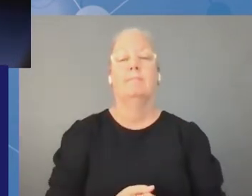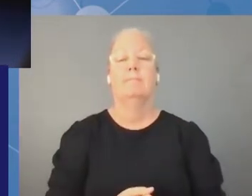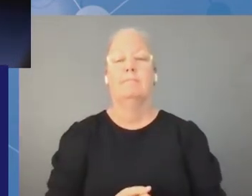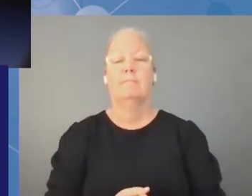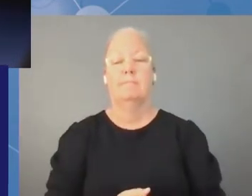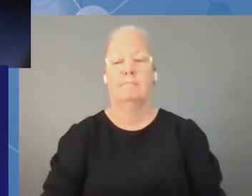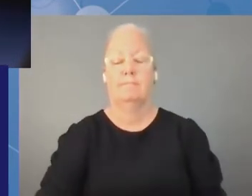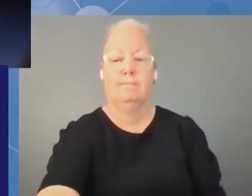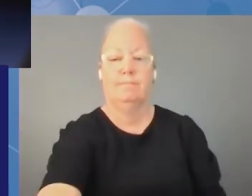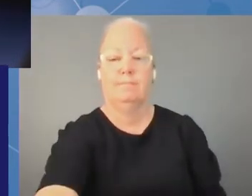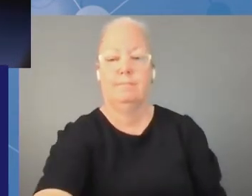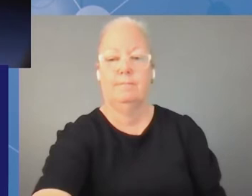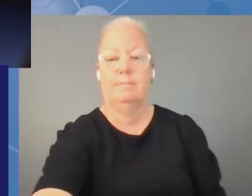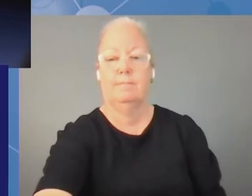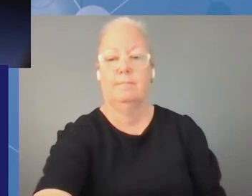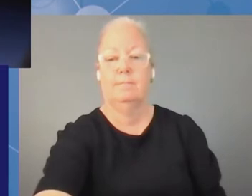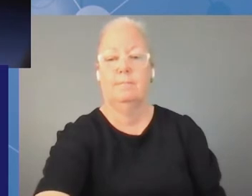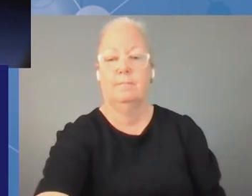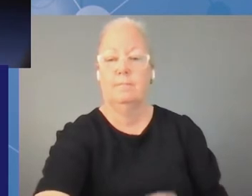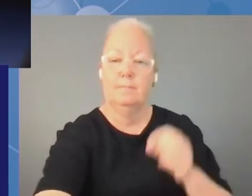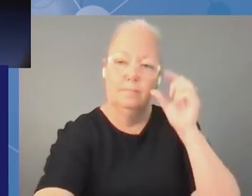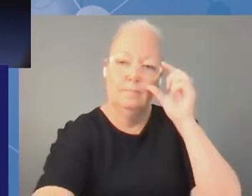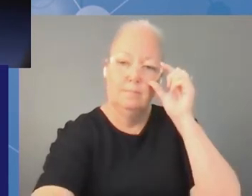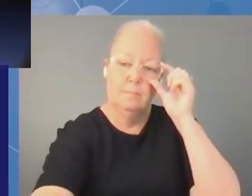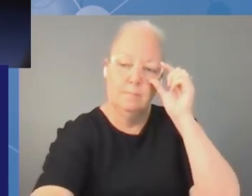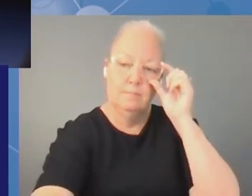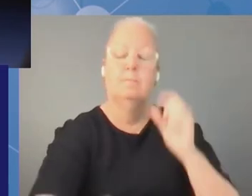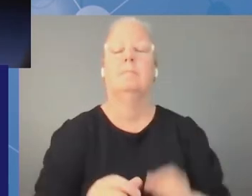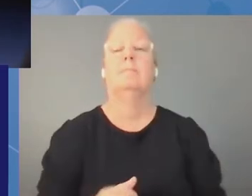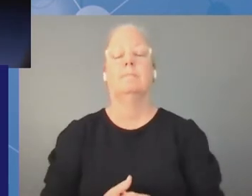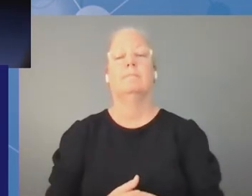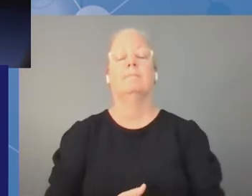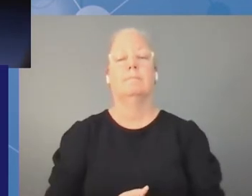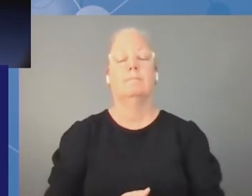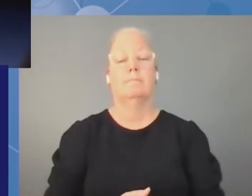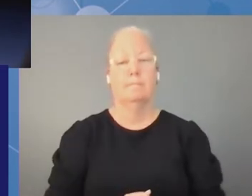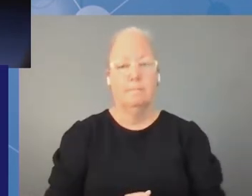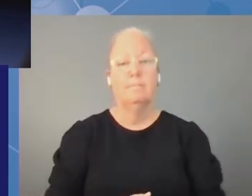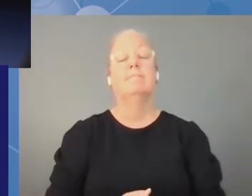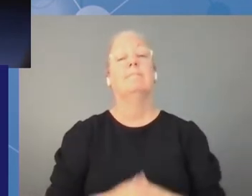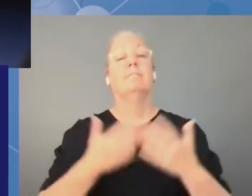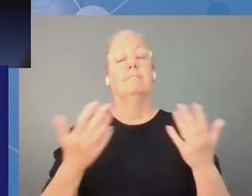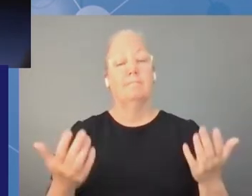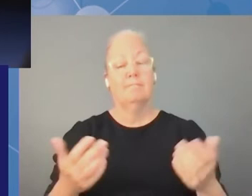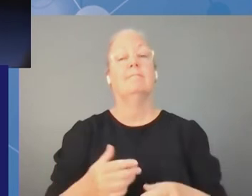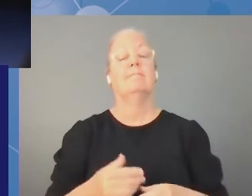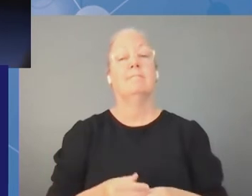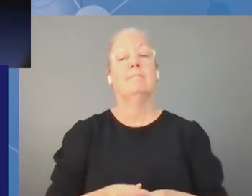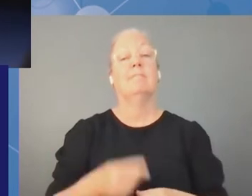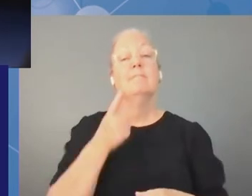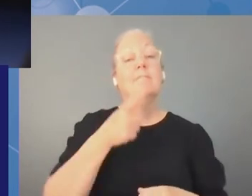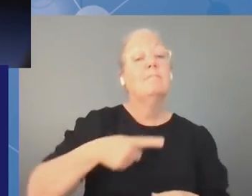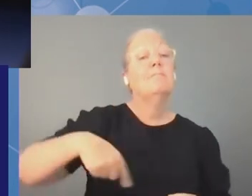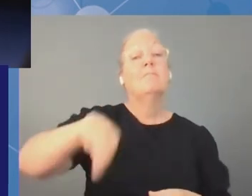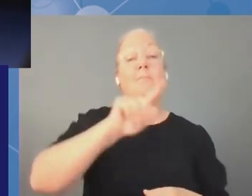thank you very much to the authorities of the city of katowice for organizing this meeting